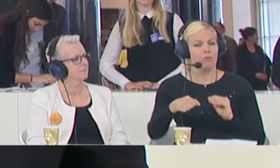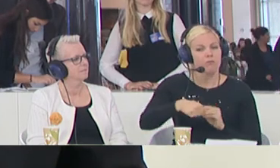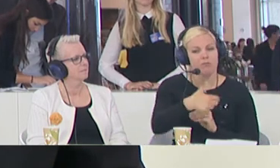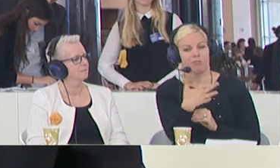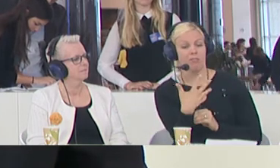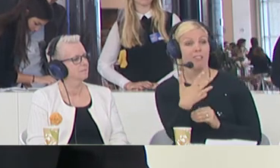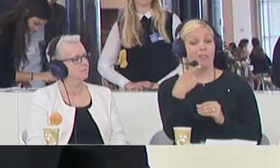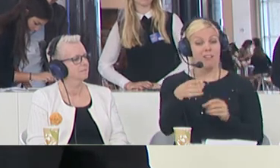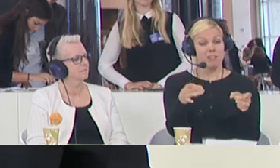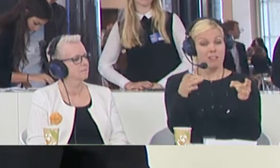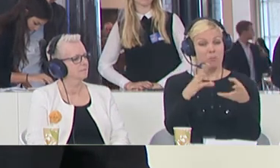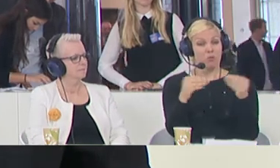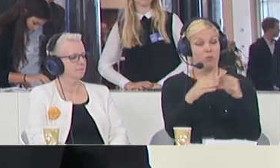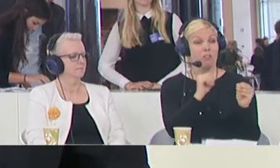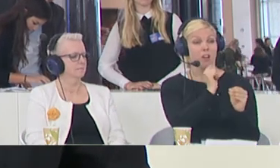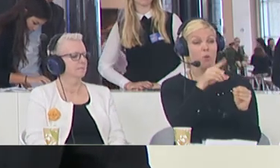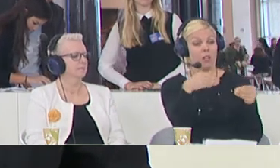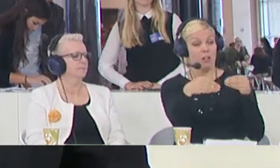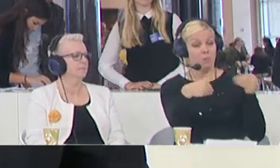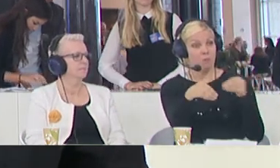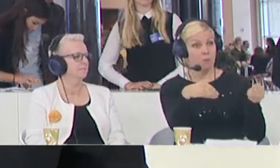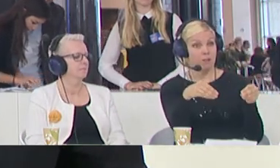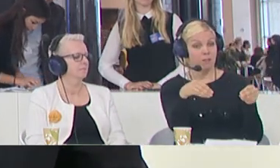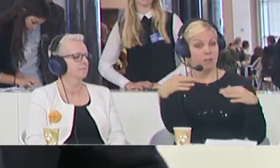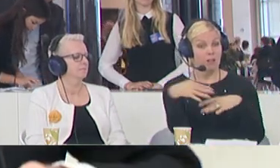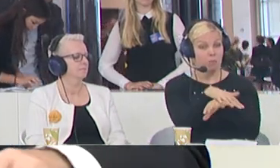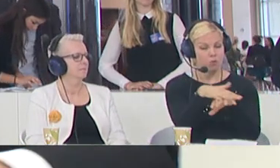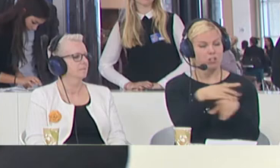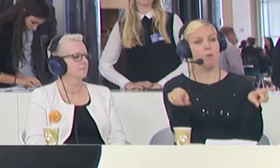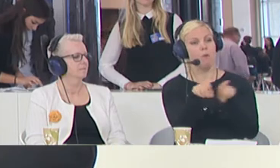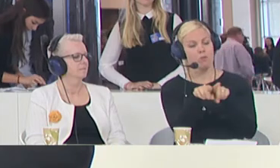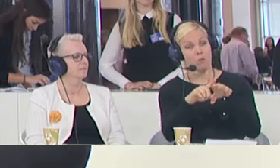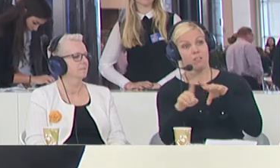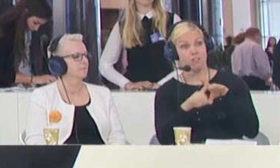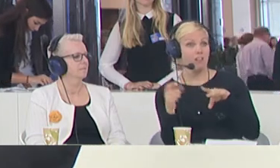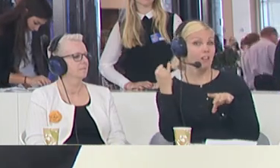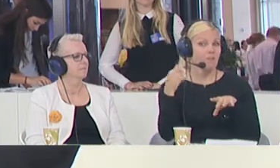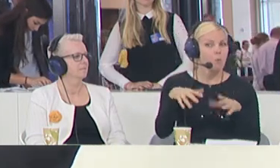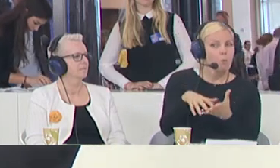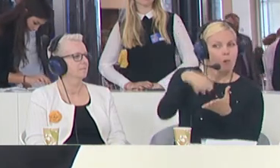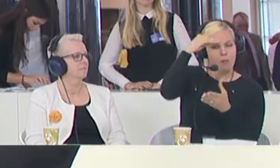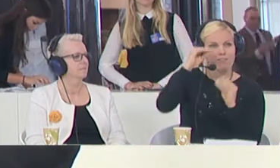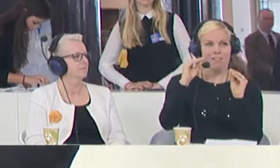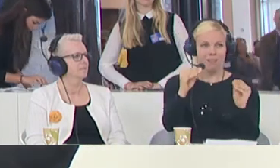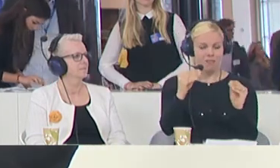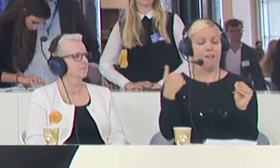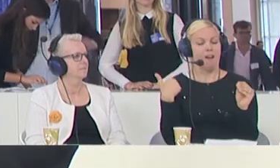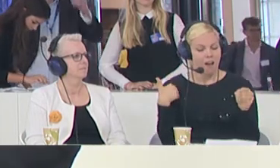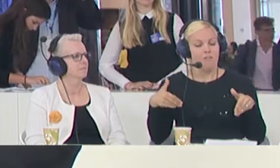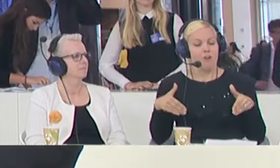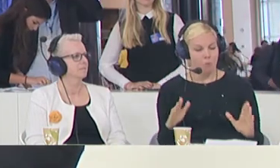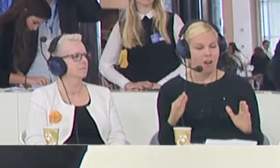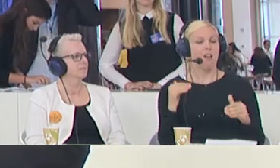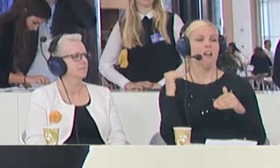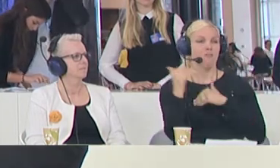not just a matter of economic immigration. It's a matter of asylum. And if we've learned nothing from the last 70 years, it's that there is a way forward. There is always